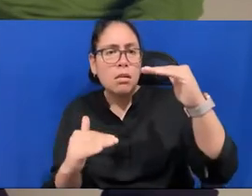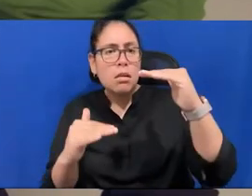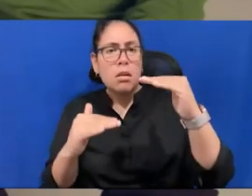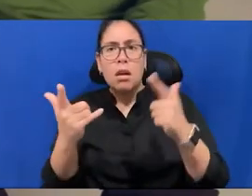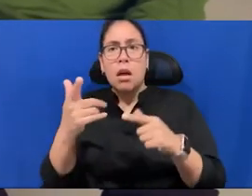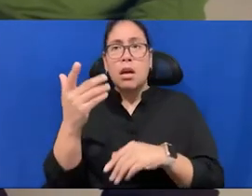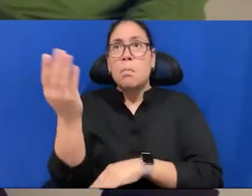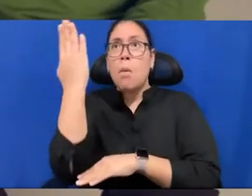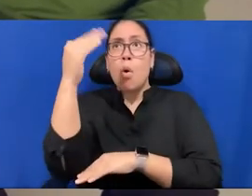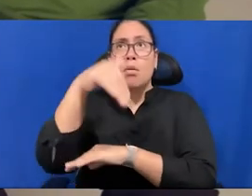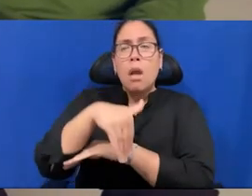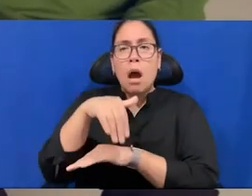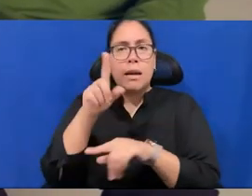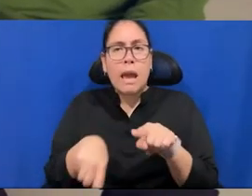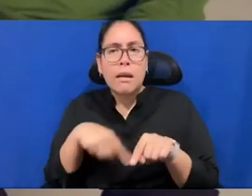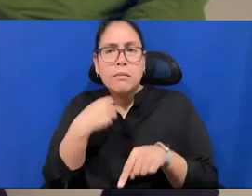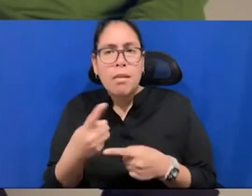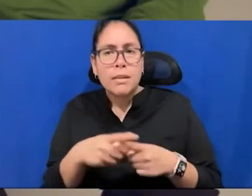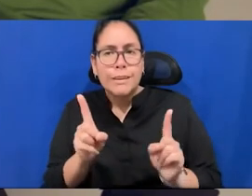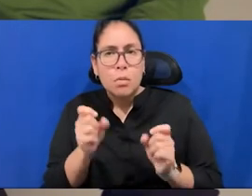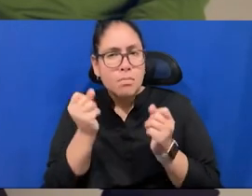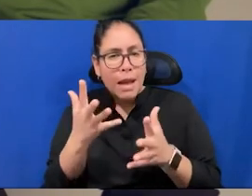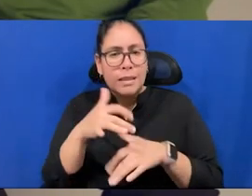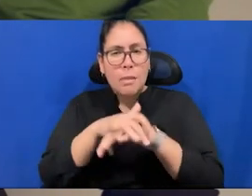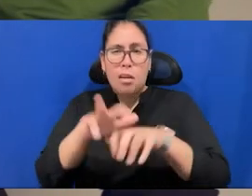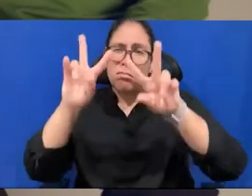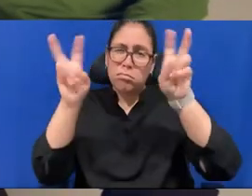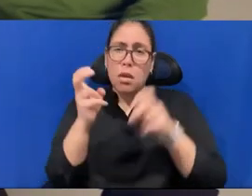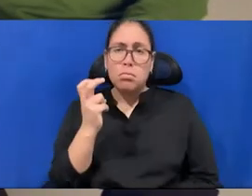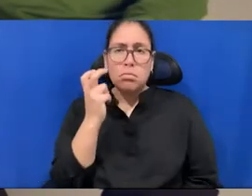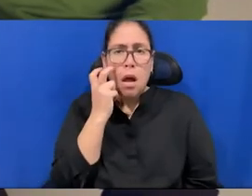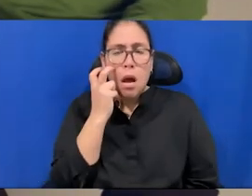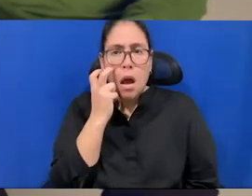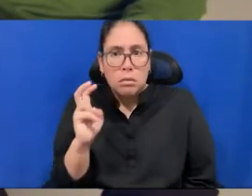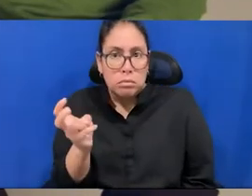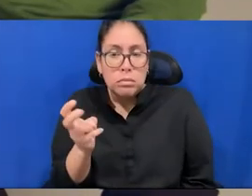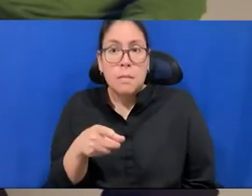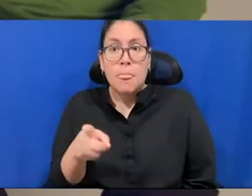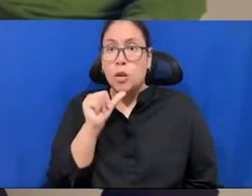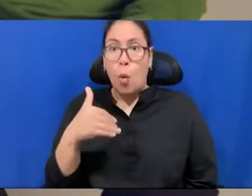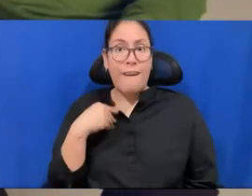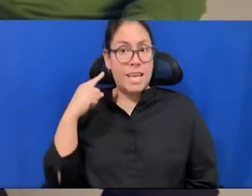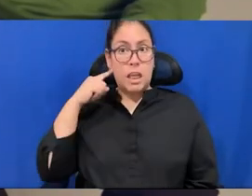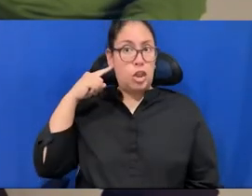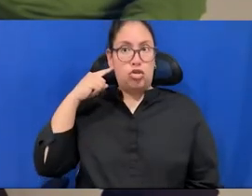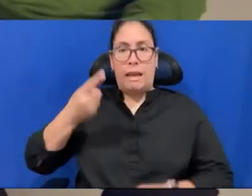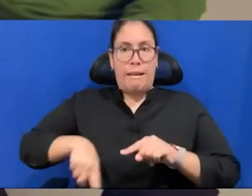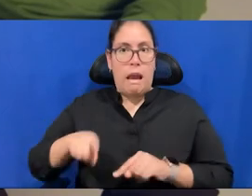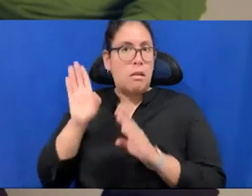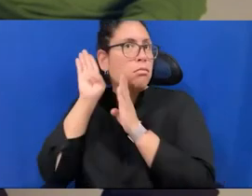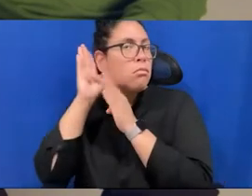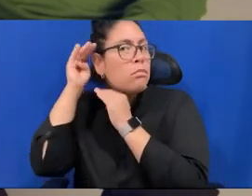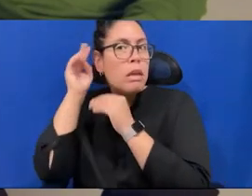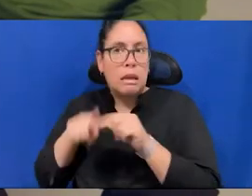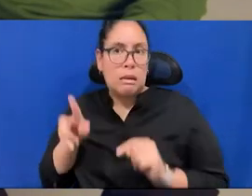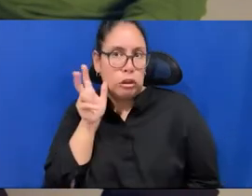they are almost blind. Let's put it away. And they don't have ears. They cannot hear it. And they are able to produce and sense